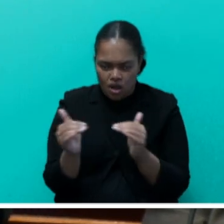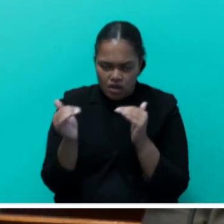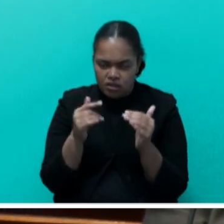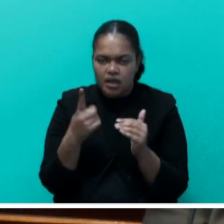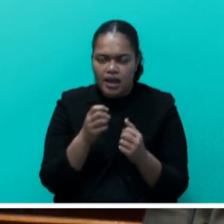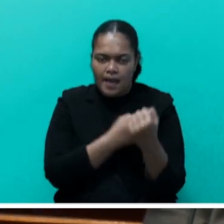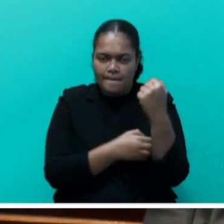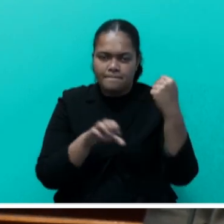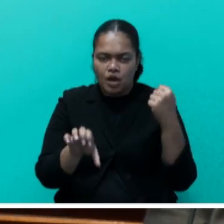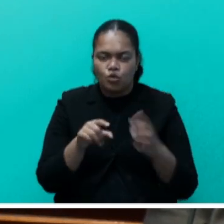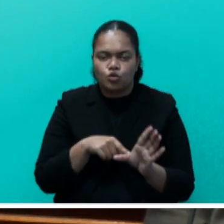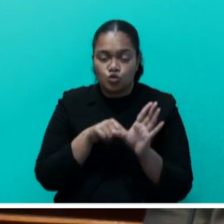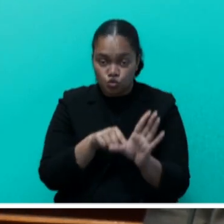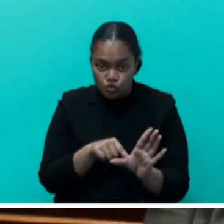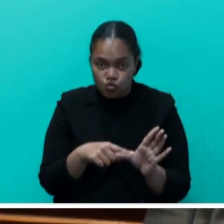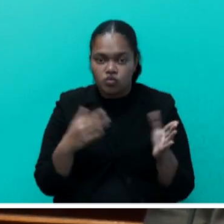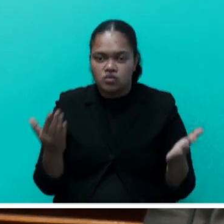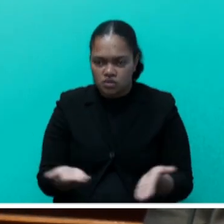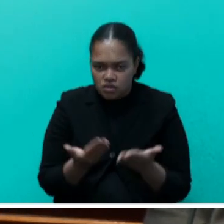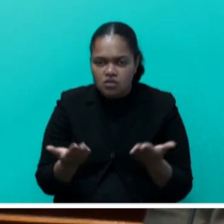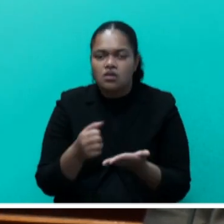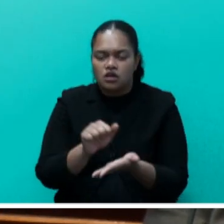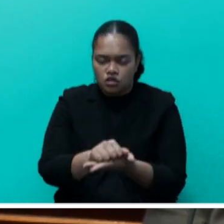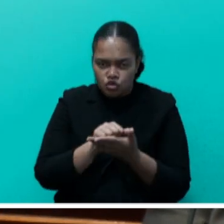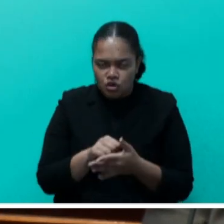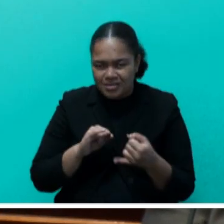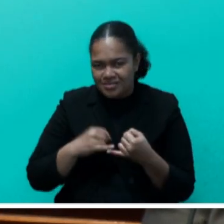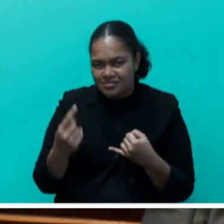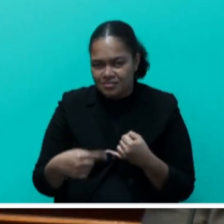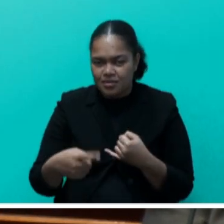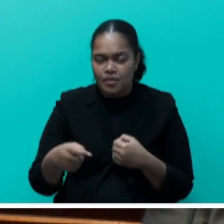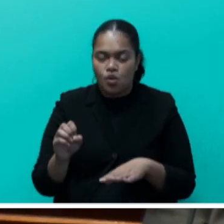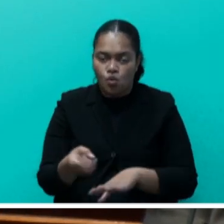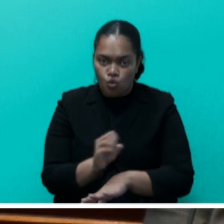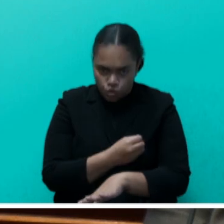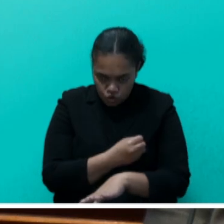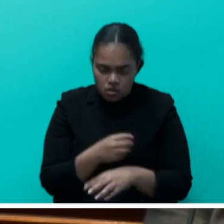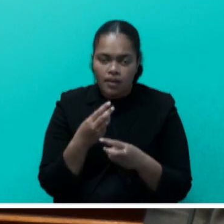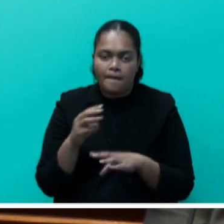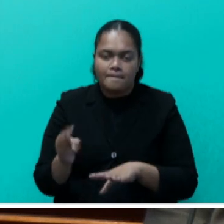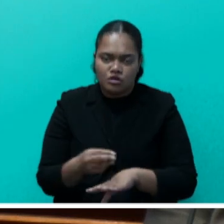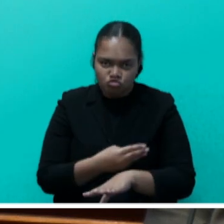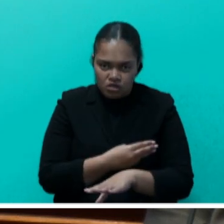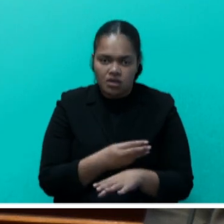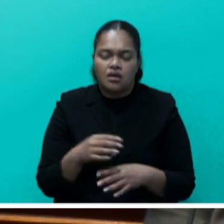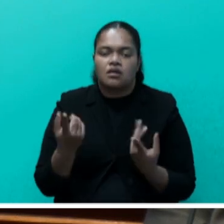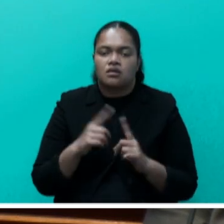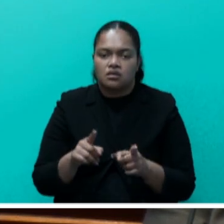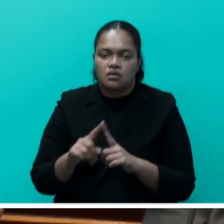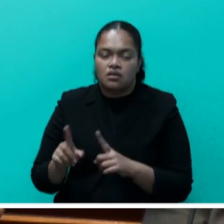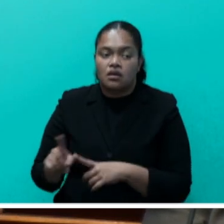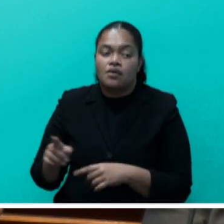also seeks support for conserving, restoring, and sustainably using oceans, marine resources, and biodiversity while